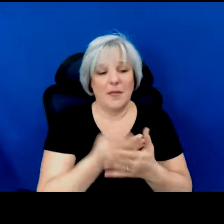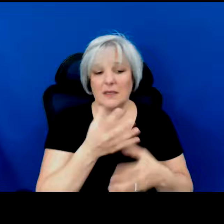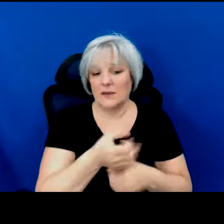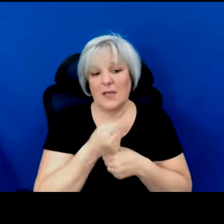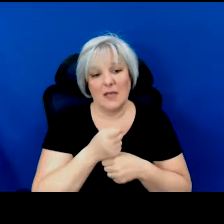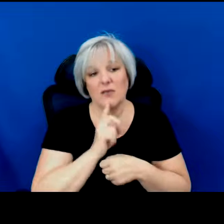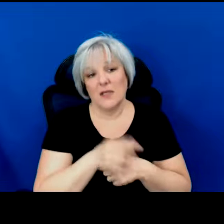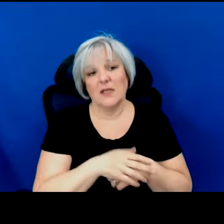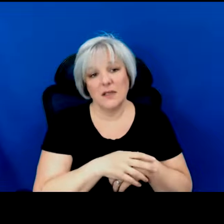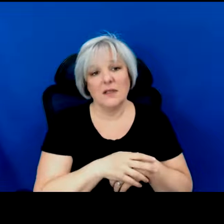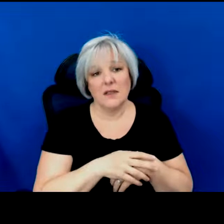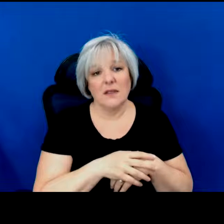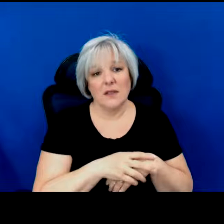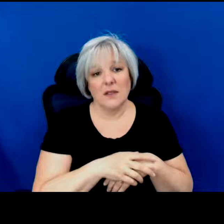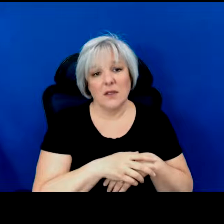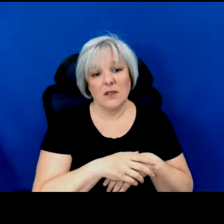Really, seriously.